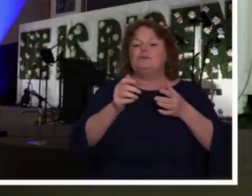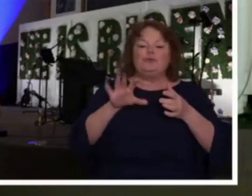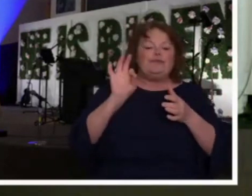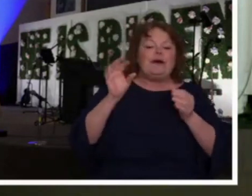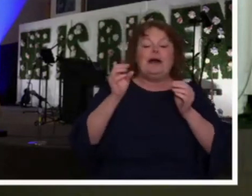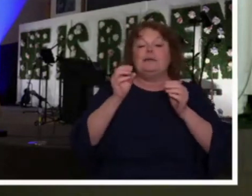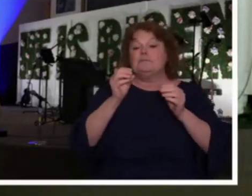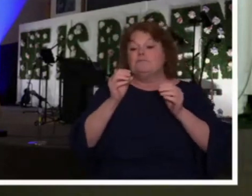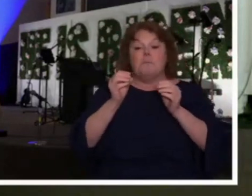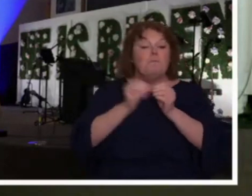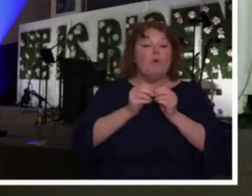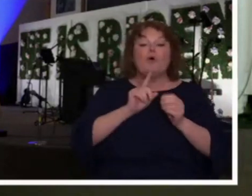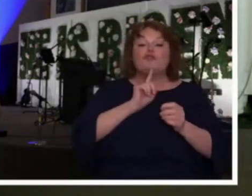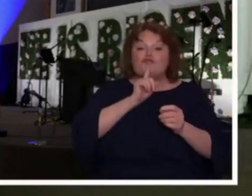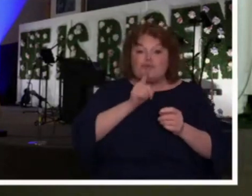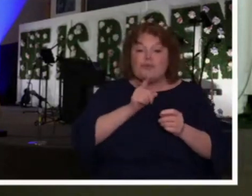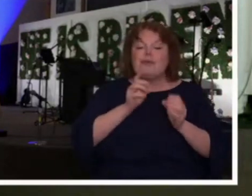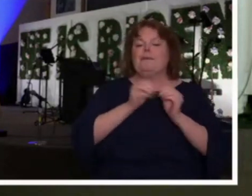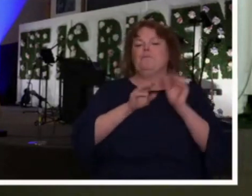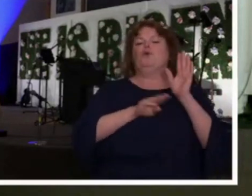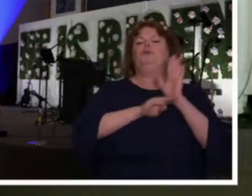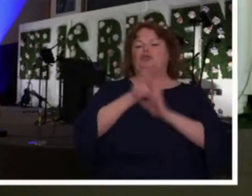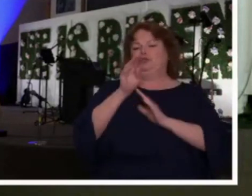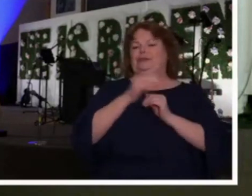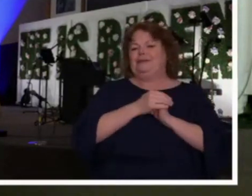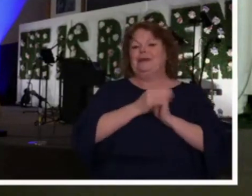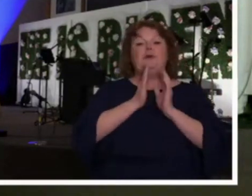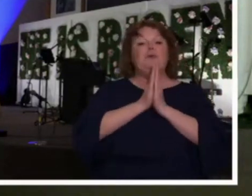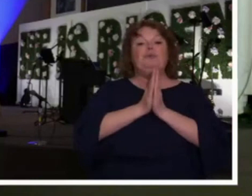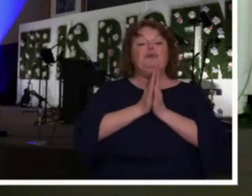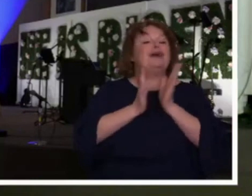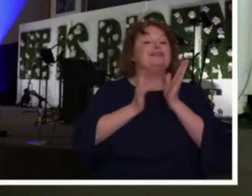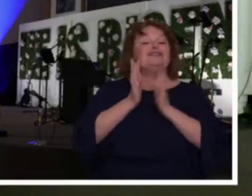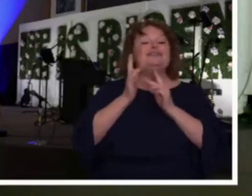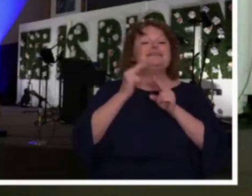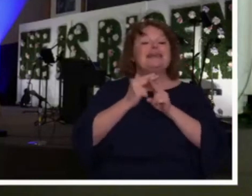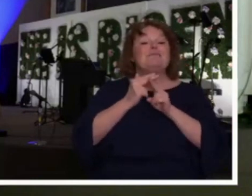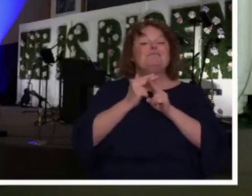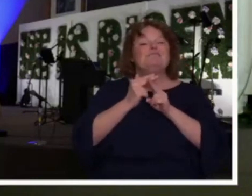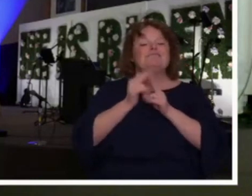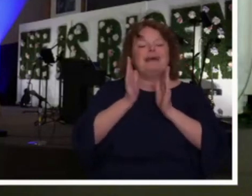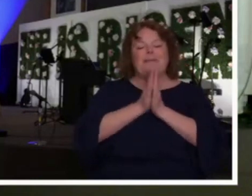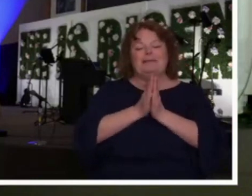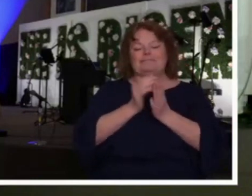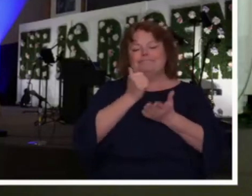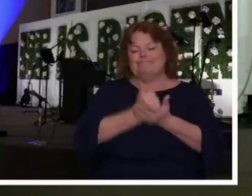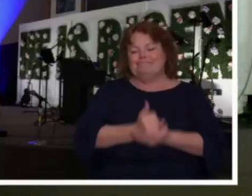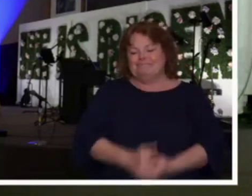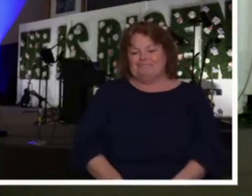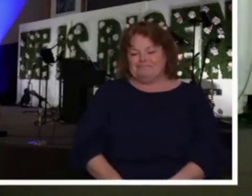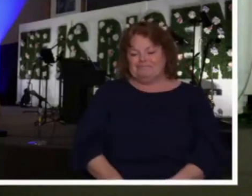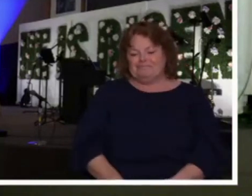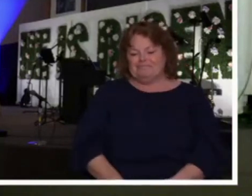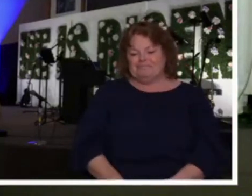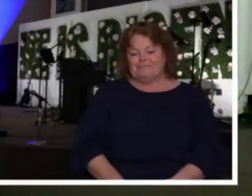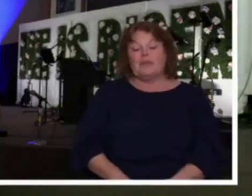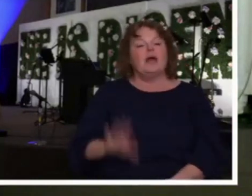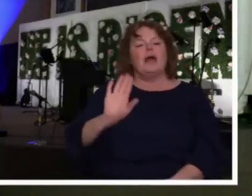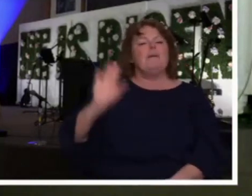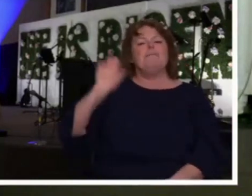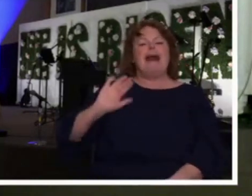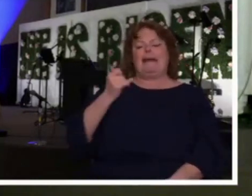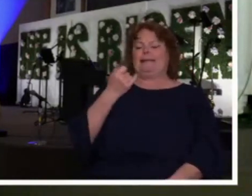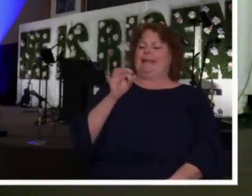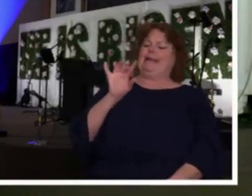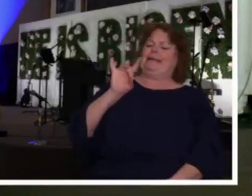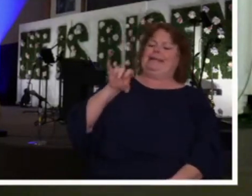and certainly into greater maturity in our walk with You. And we pray this in Jesus' name. Amen. Back in the 1980s, there was